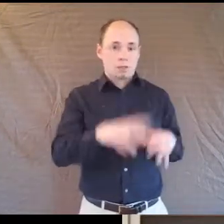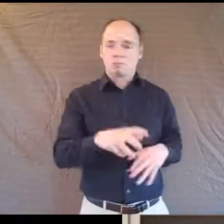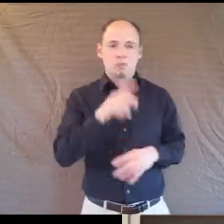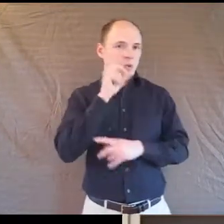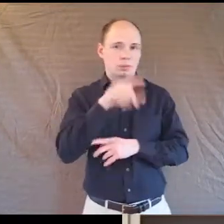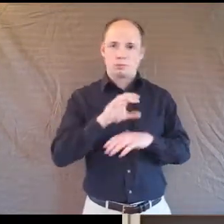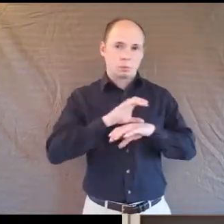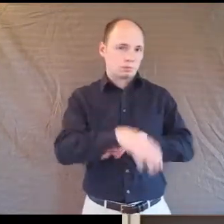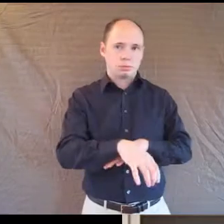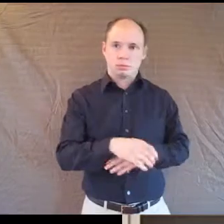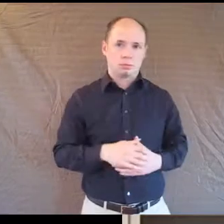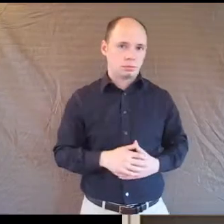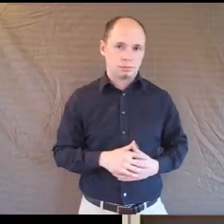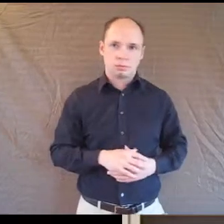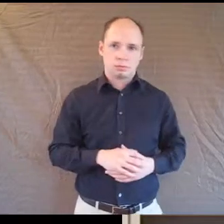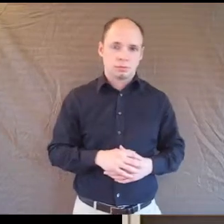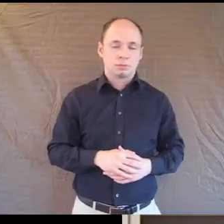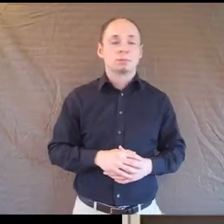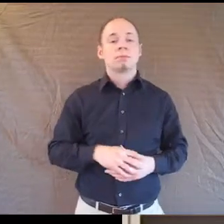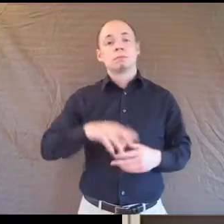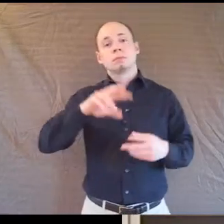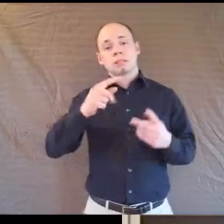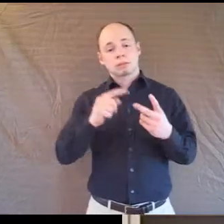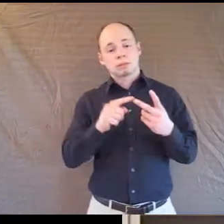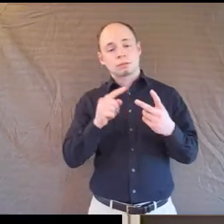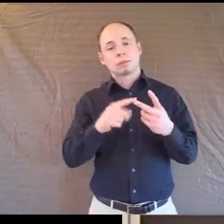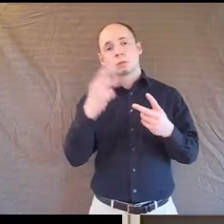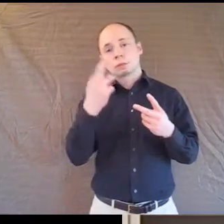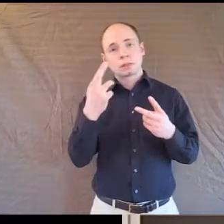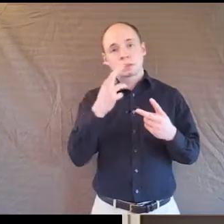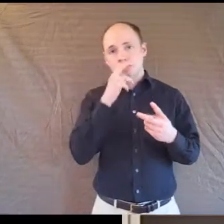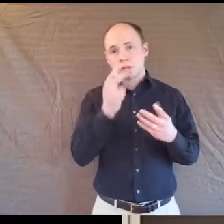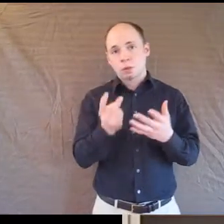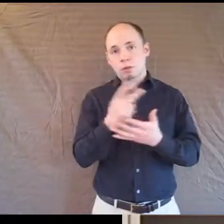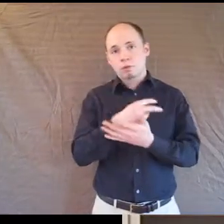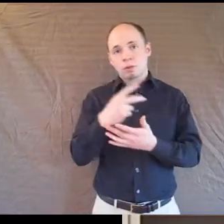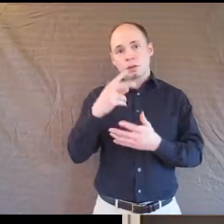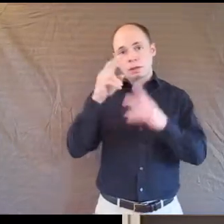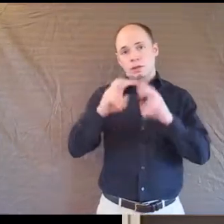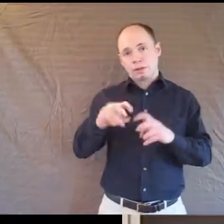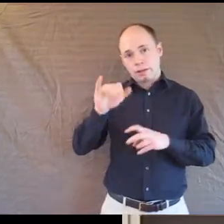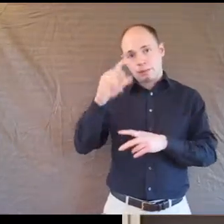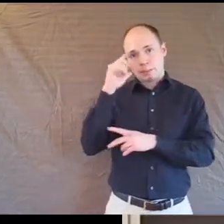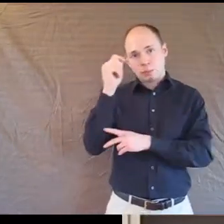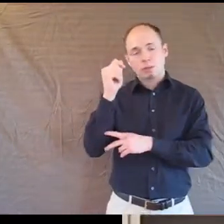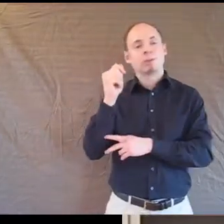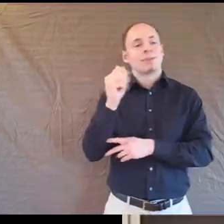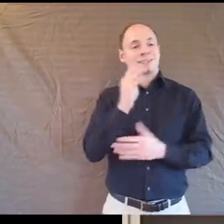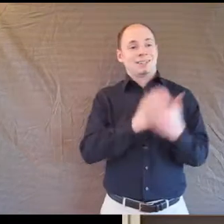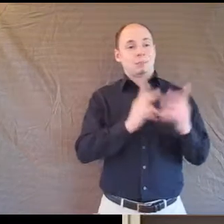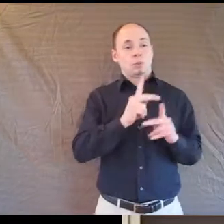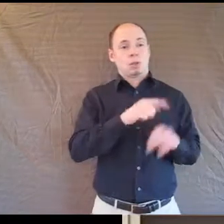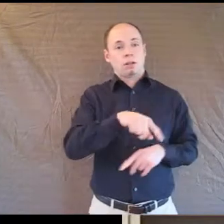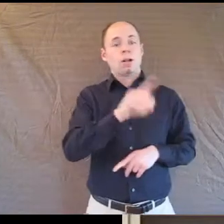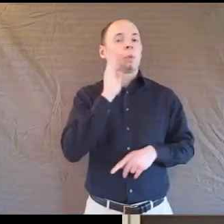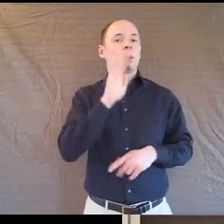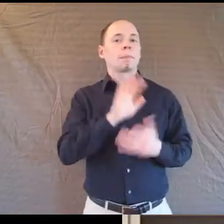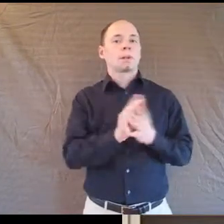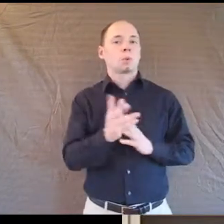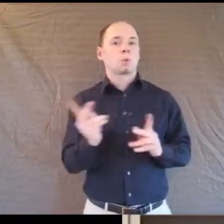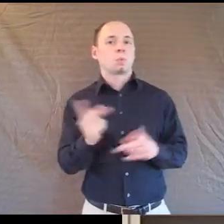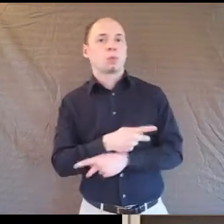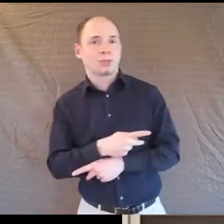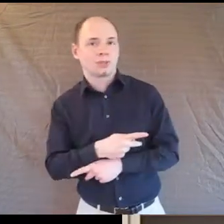them. Another very important reason for not reviewing memories is that actually some people become worse rather than better